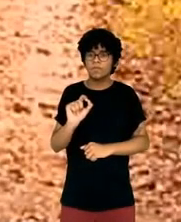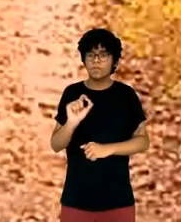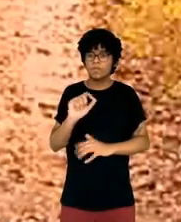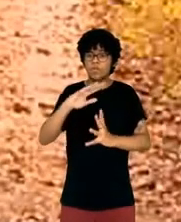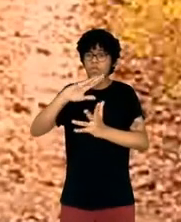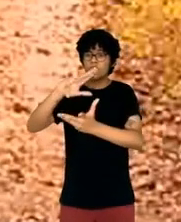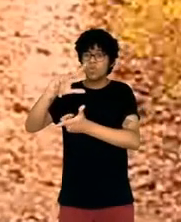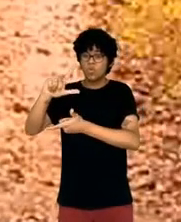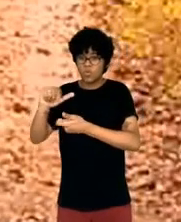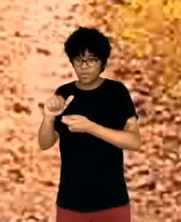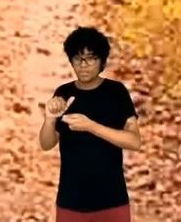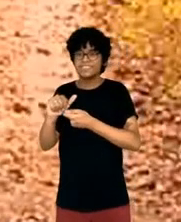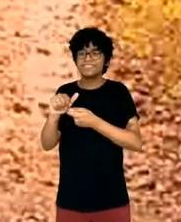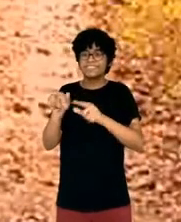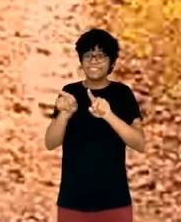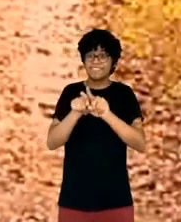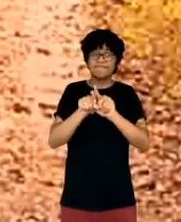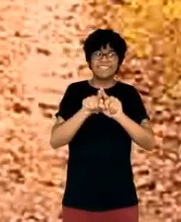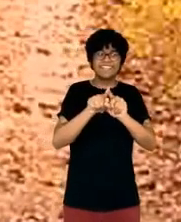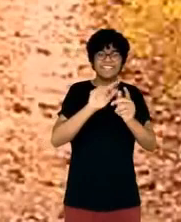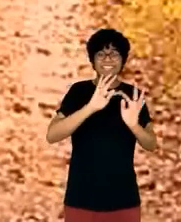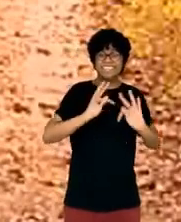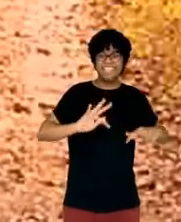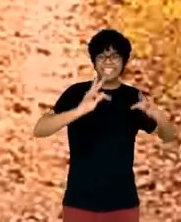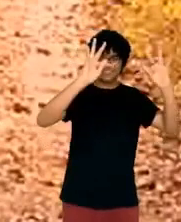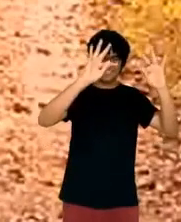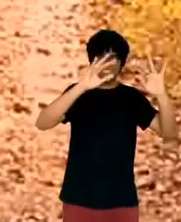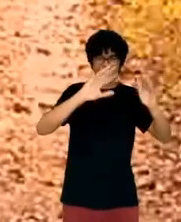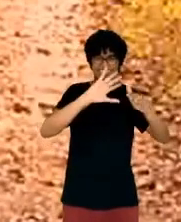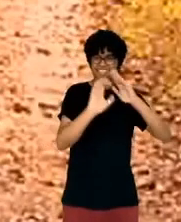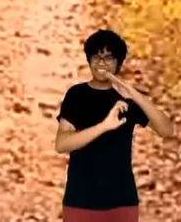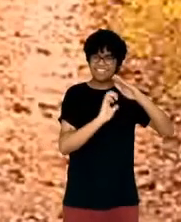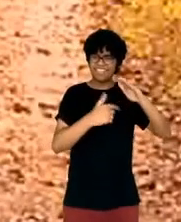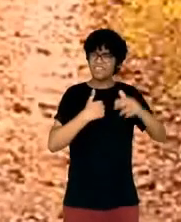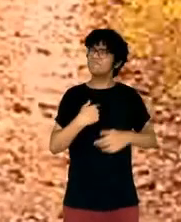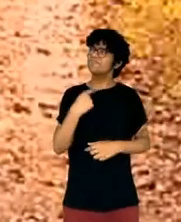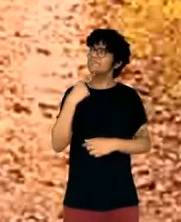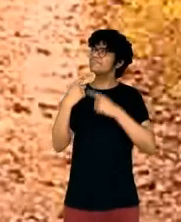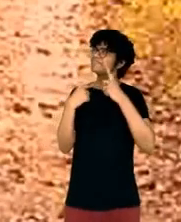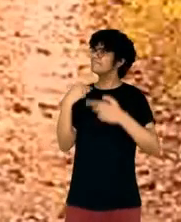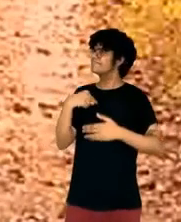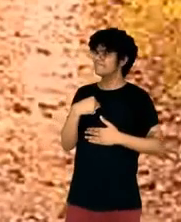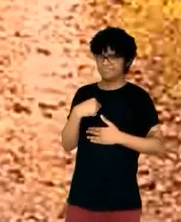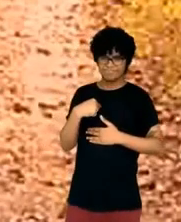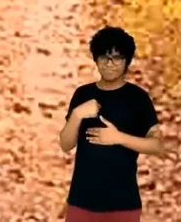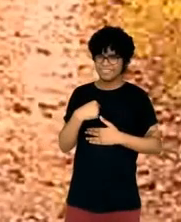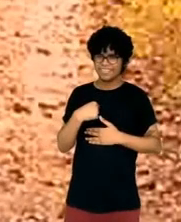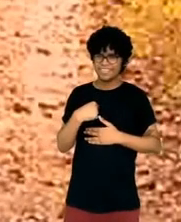news media. And I have to ask myself, you know, what do we still have in common?